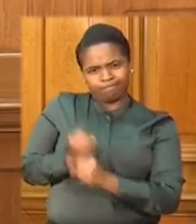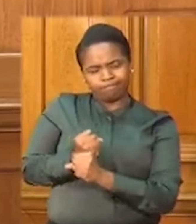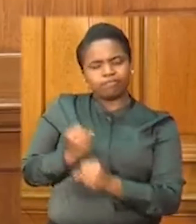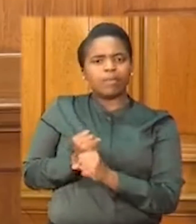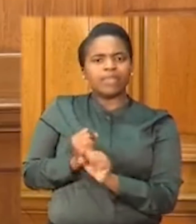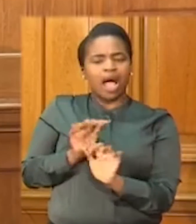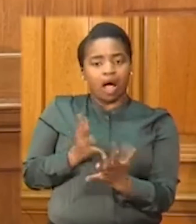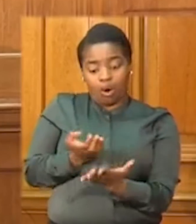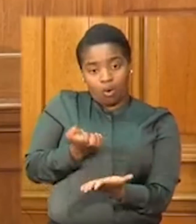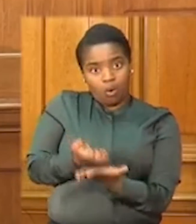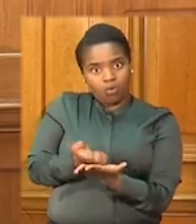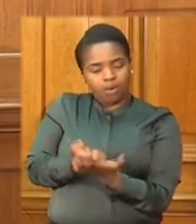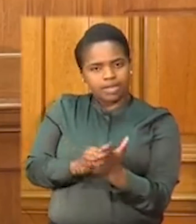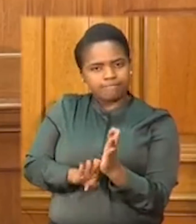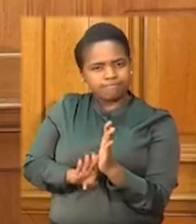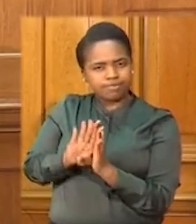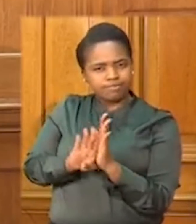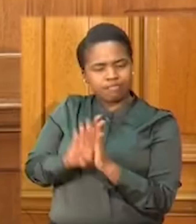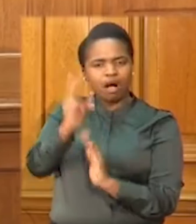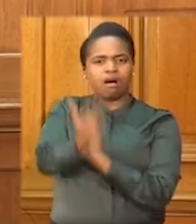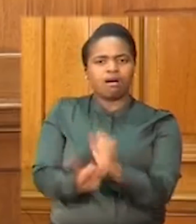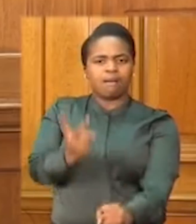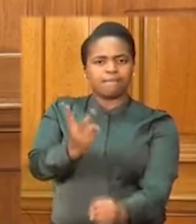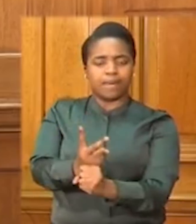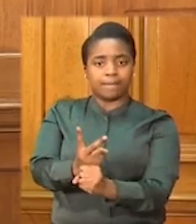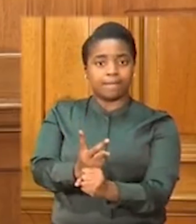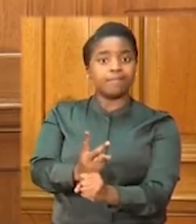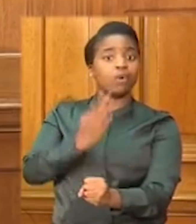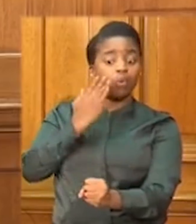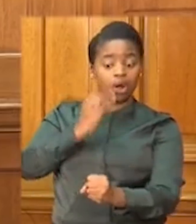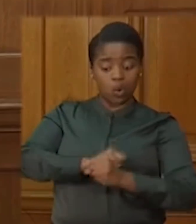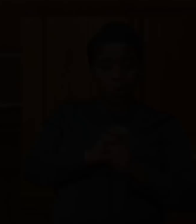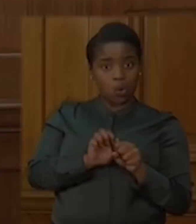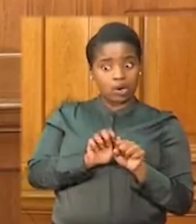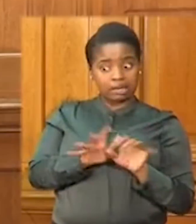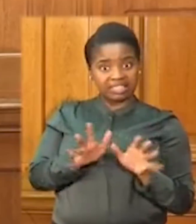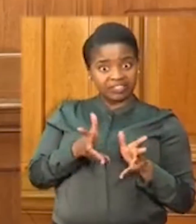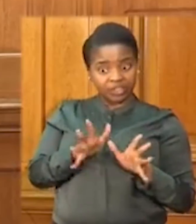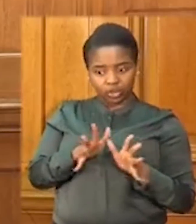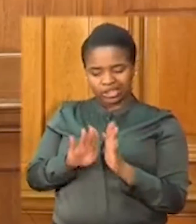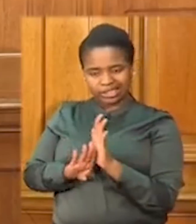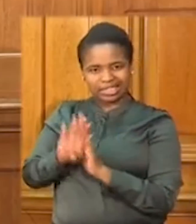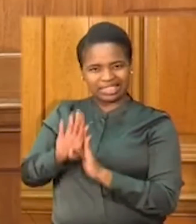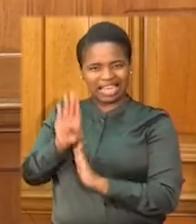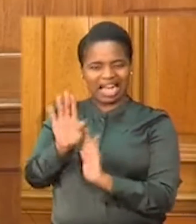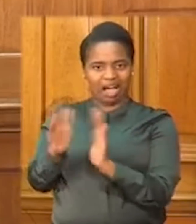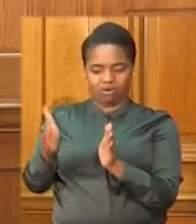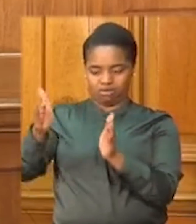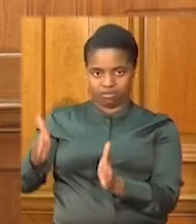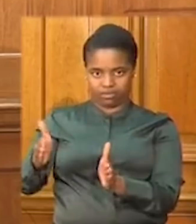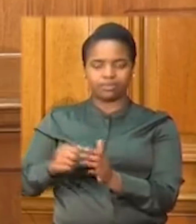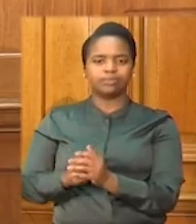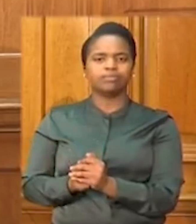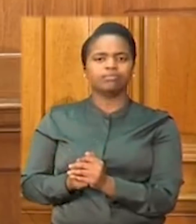of our economy as the country emerges from this pandemic. And central to the economic